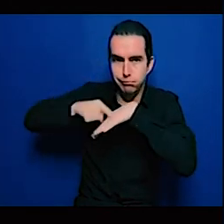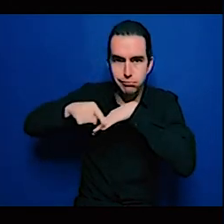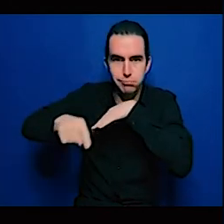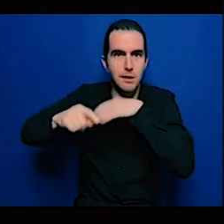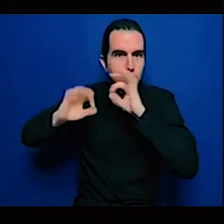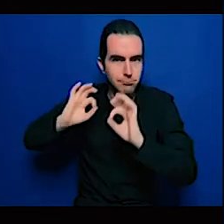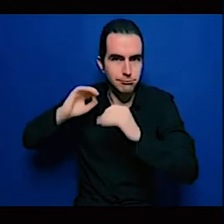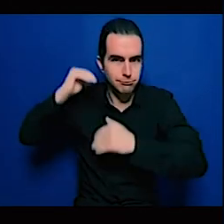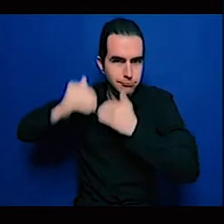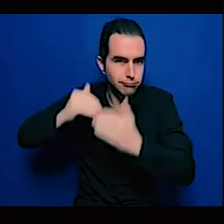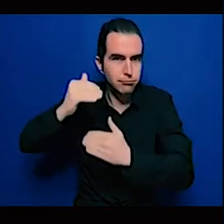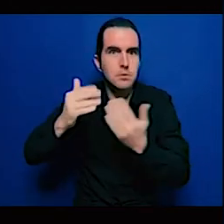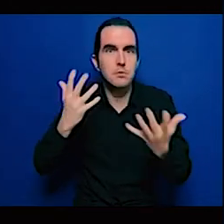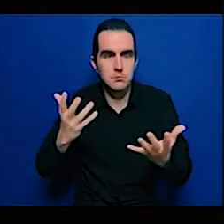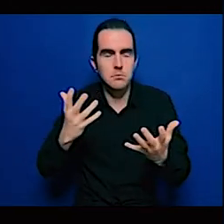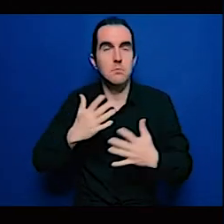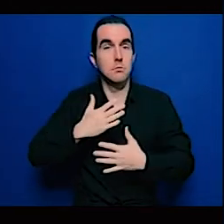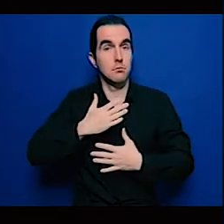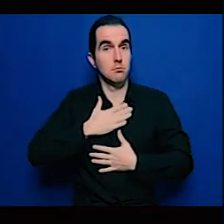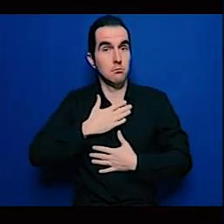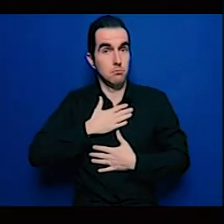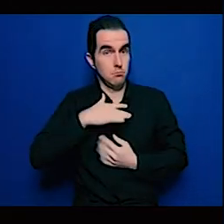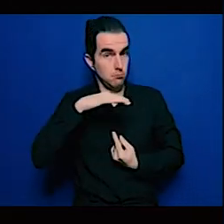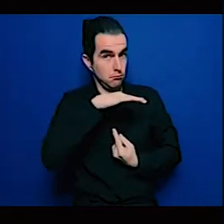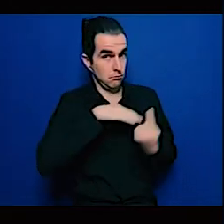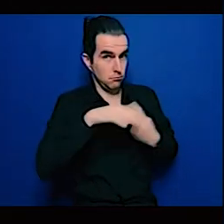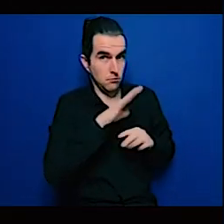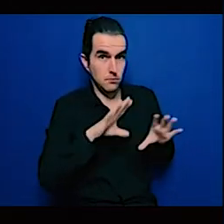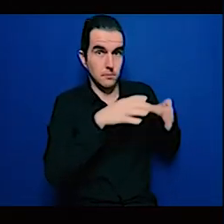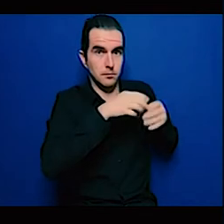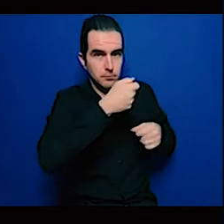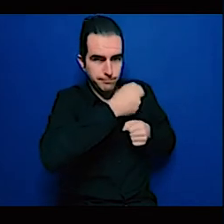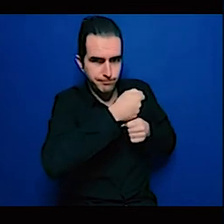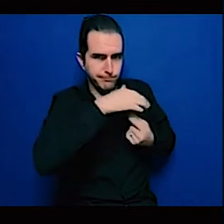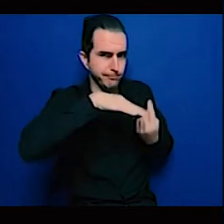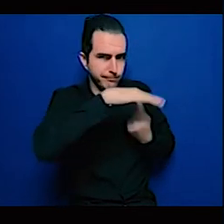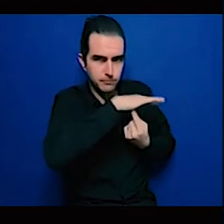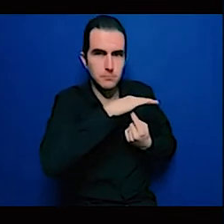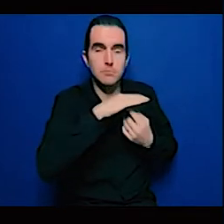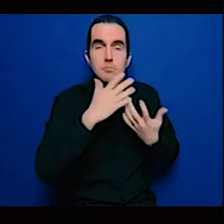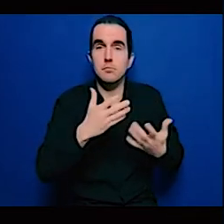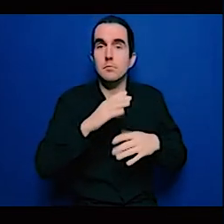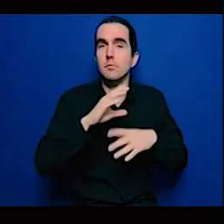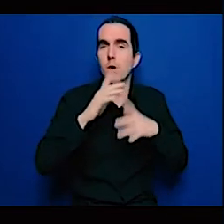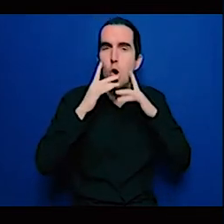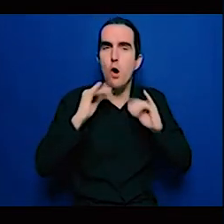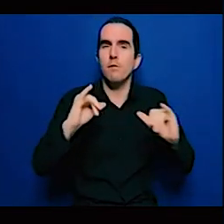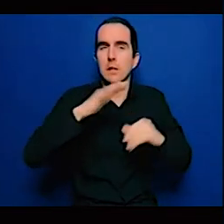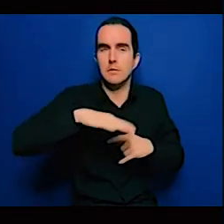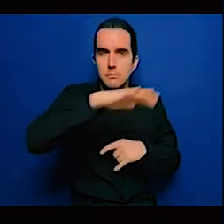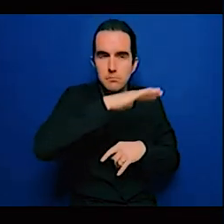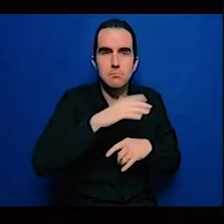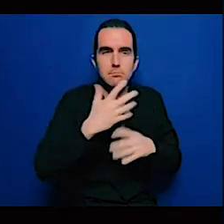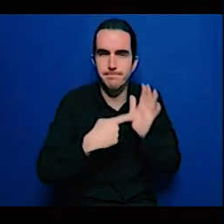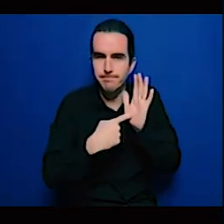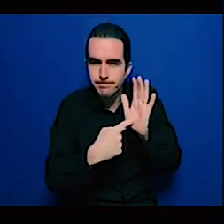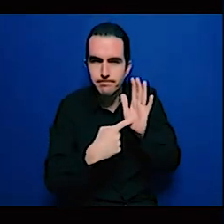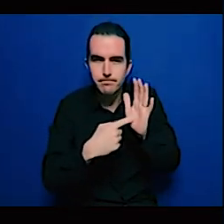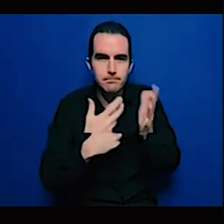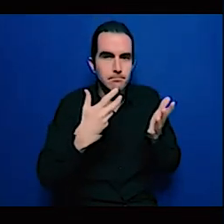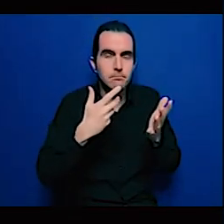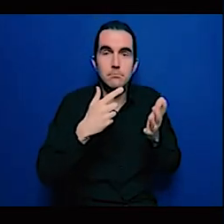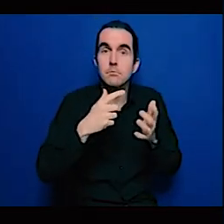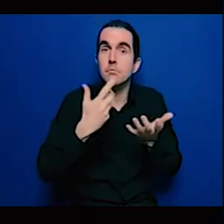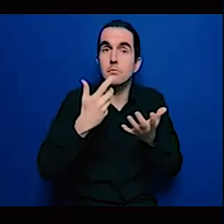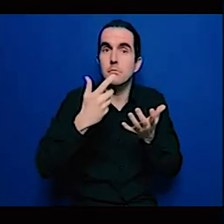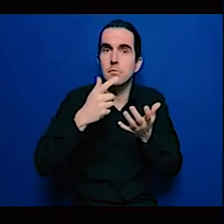research in environment matters these are the kind of examples that we could encourage to be applied in